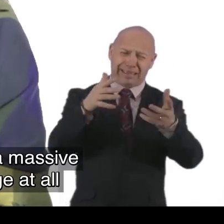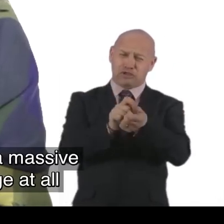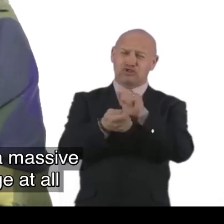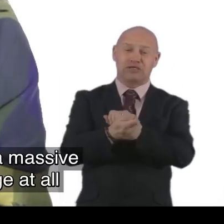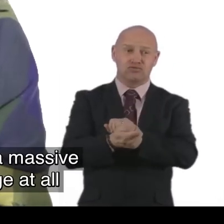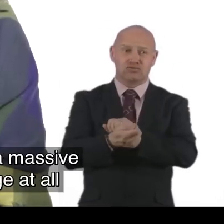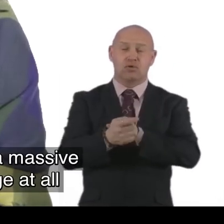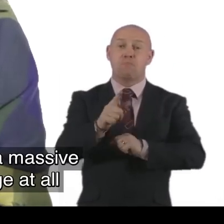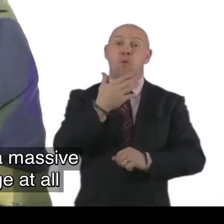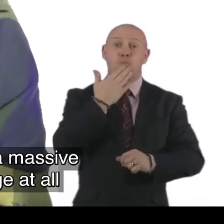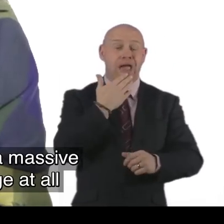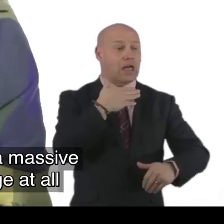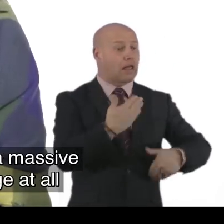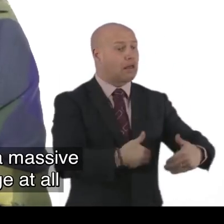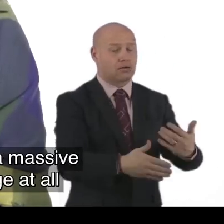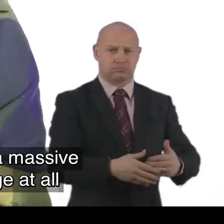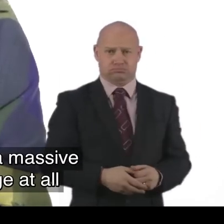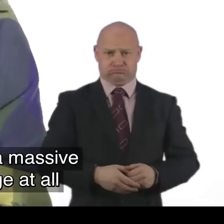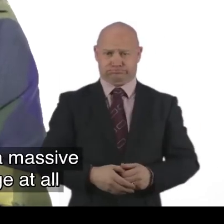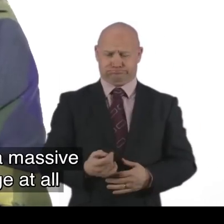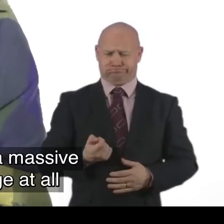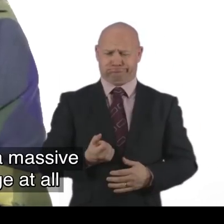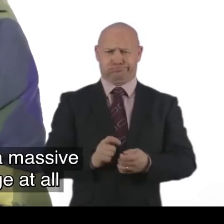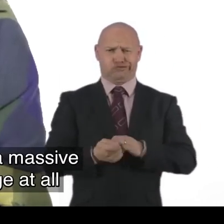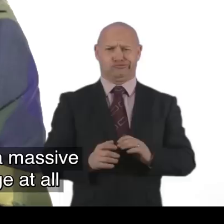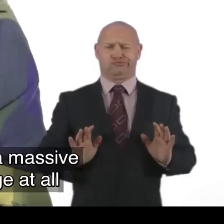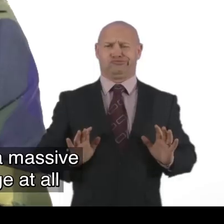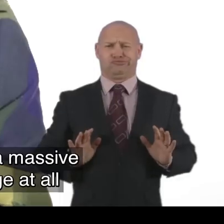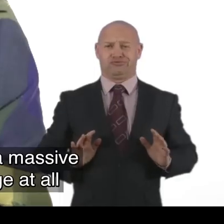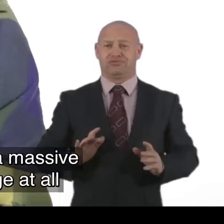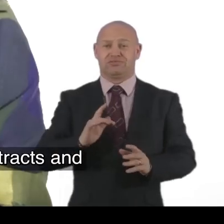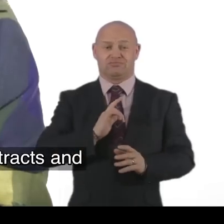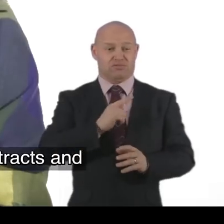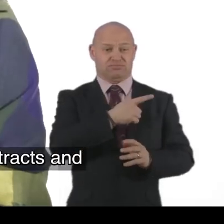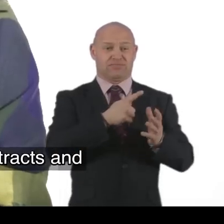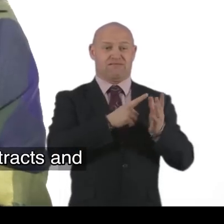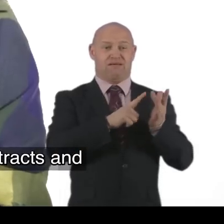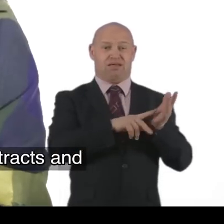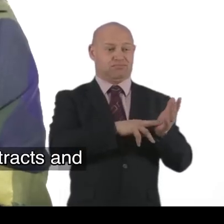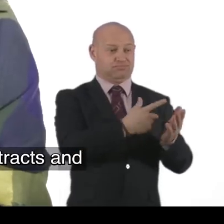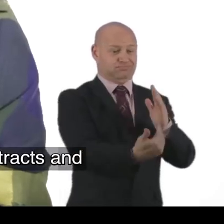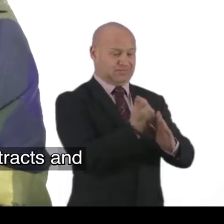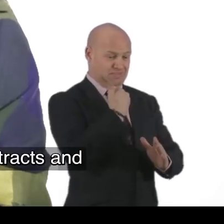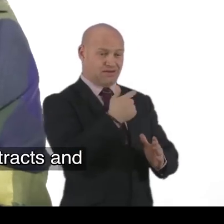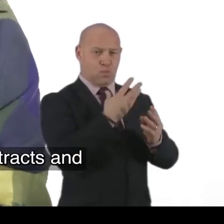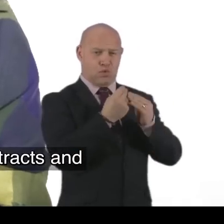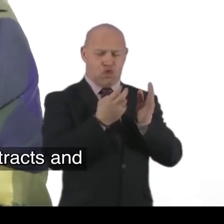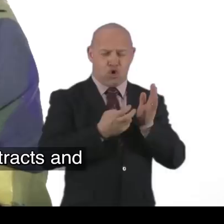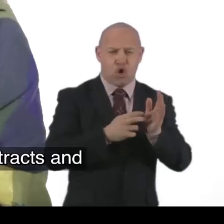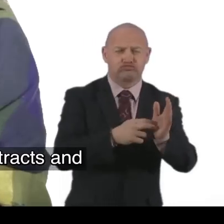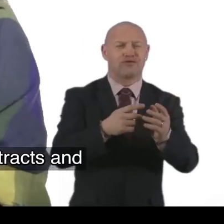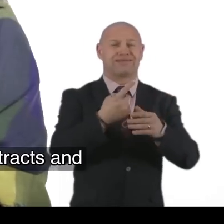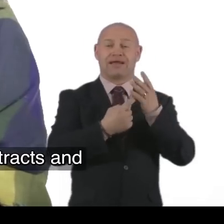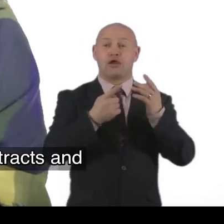thought. Oh. It's a massive change. But actually. When it's up and running. It's not really a change at all. Because the. Ailing came in and helped.